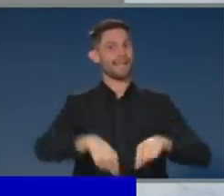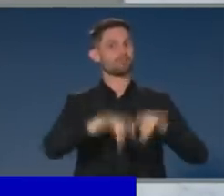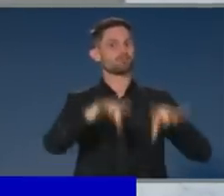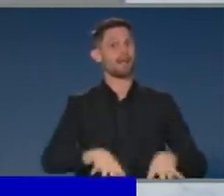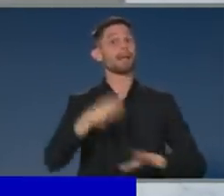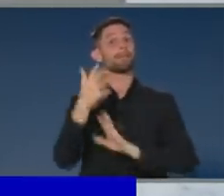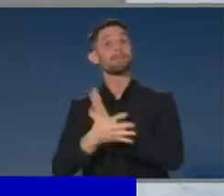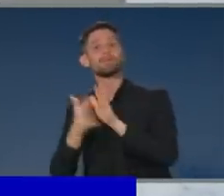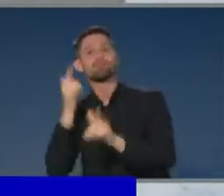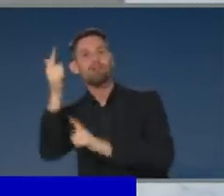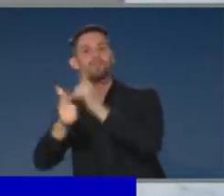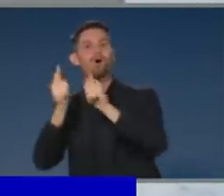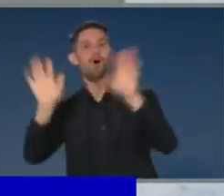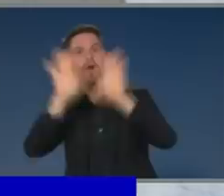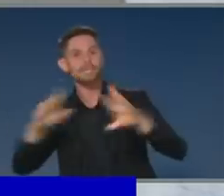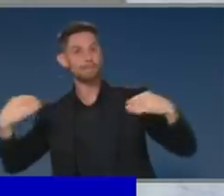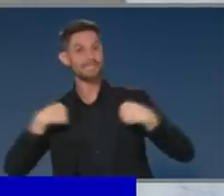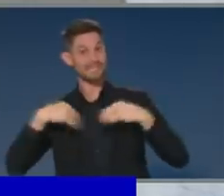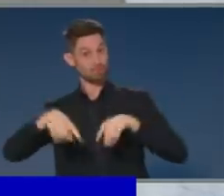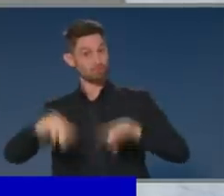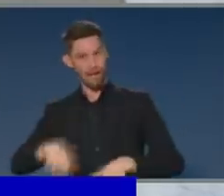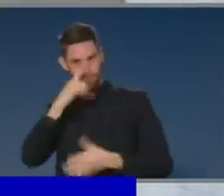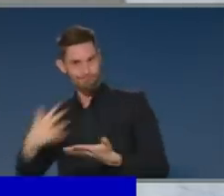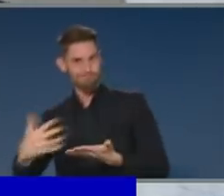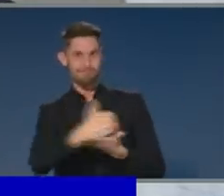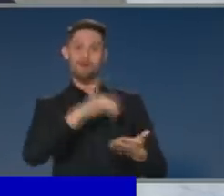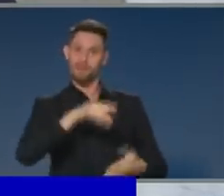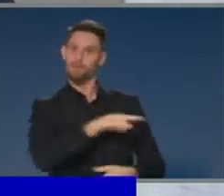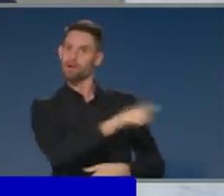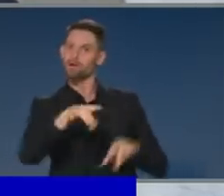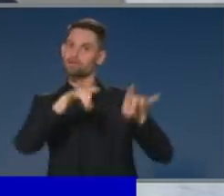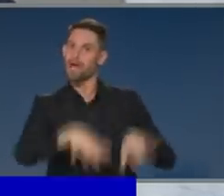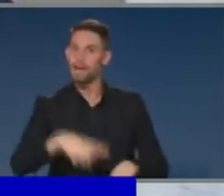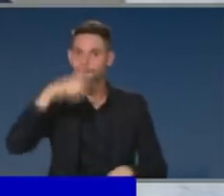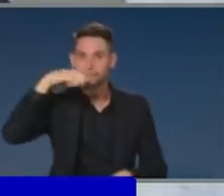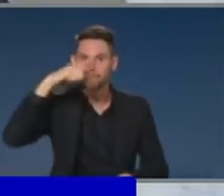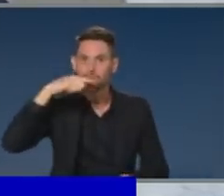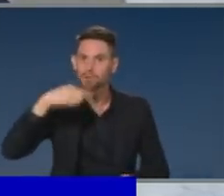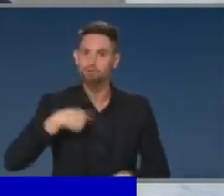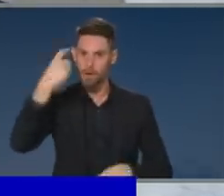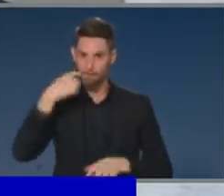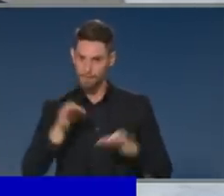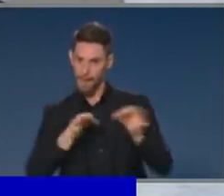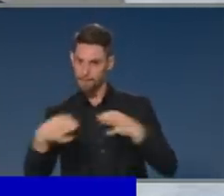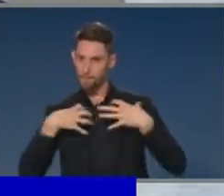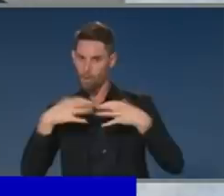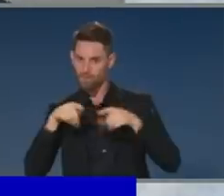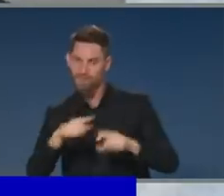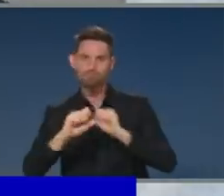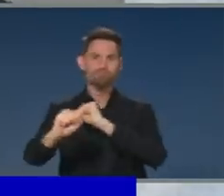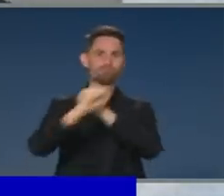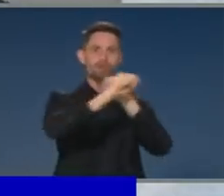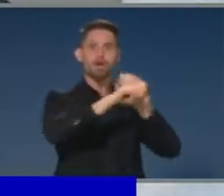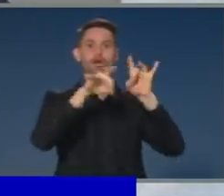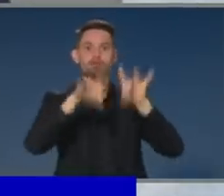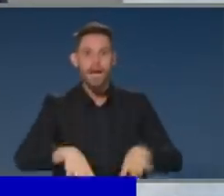And I had that discussion with the Minister for Tourism this week and to work with Tourism Australia and the other state and territory agencies that are responsible